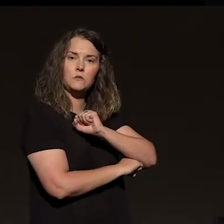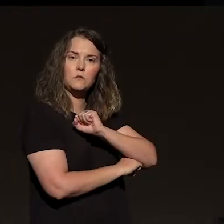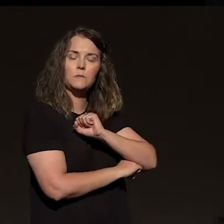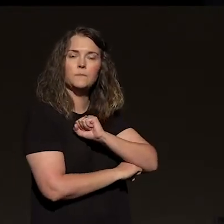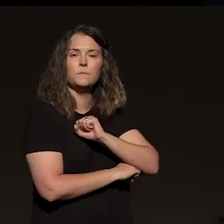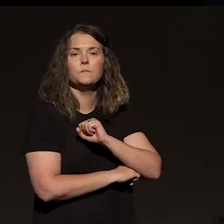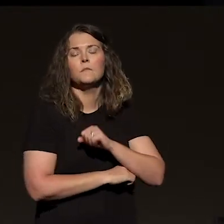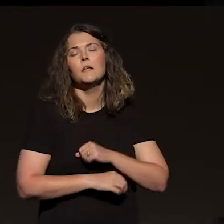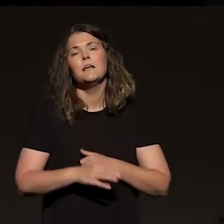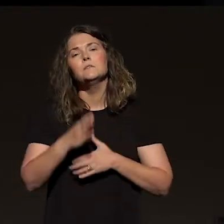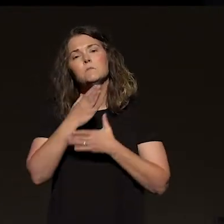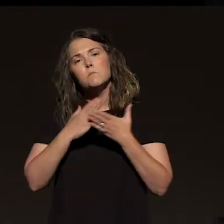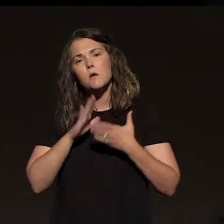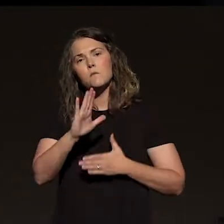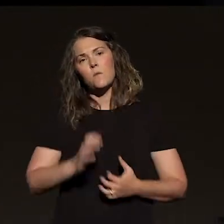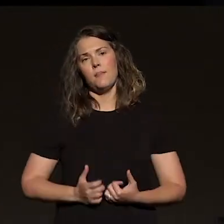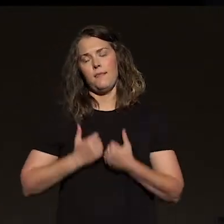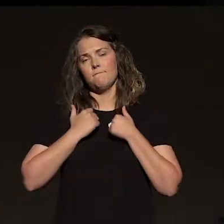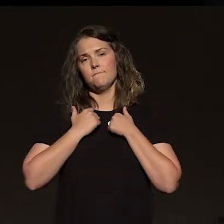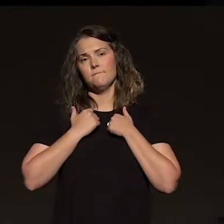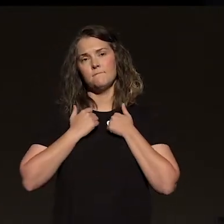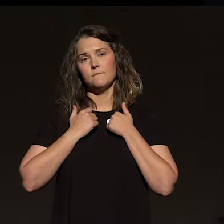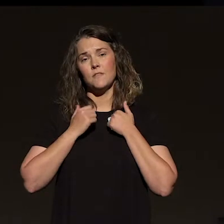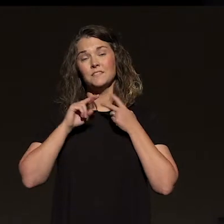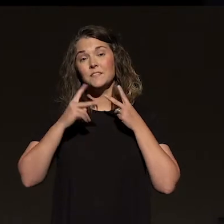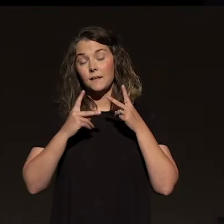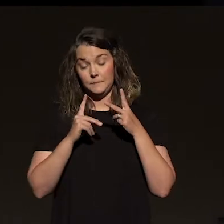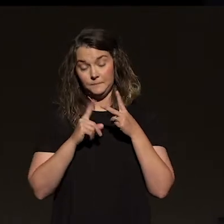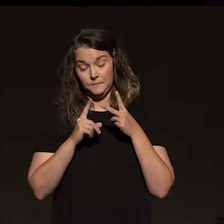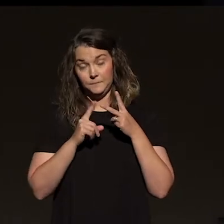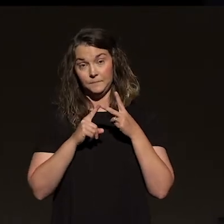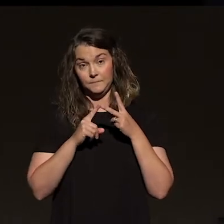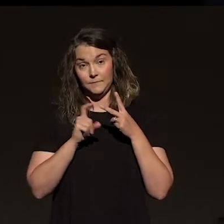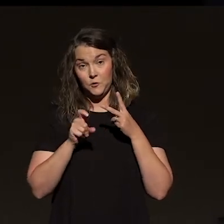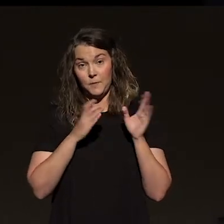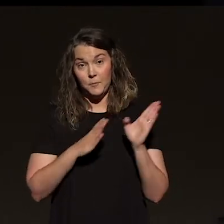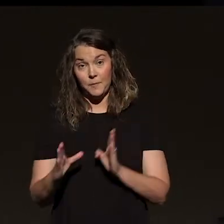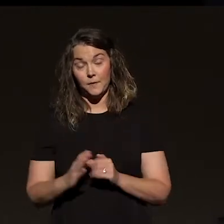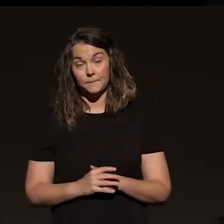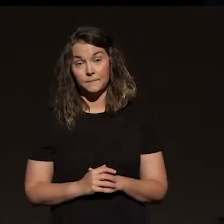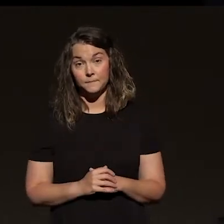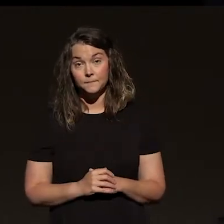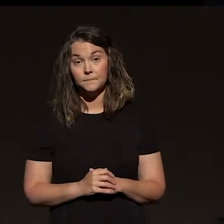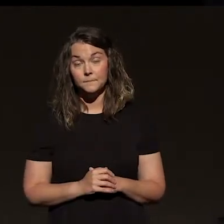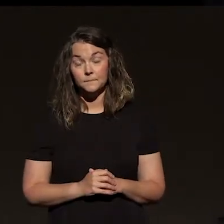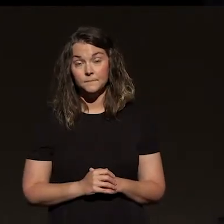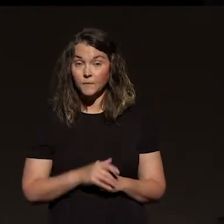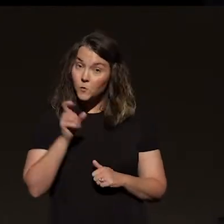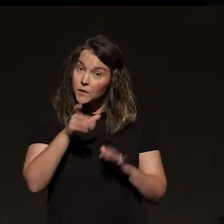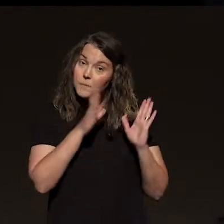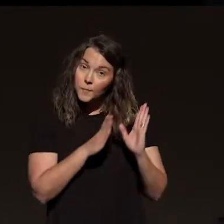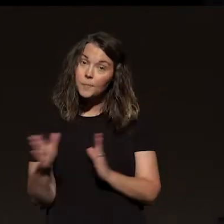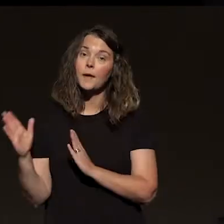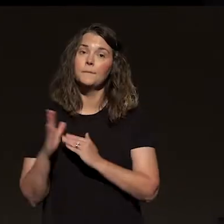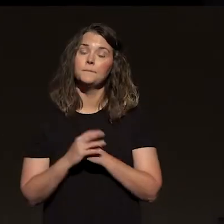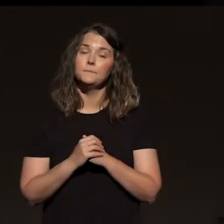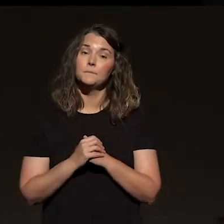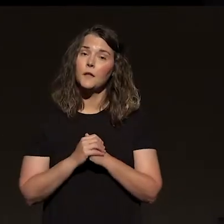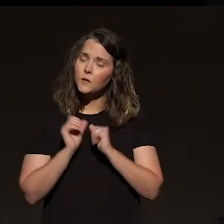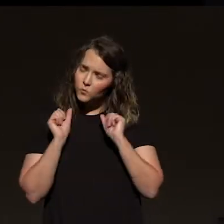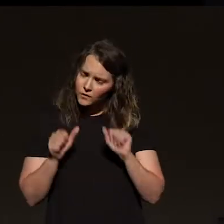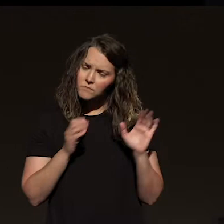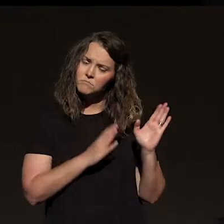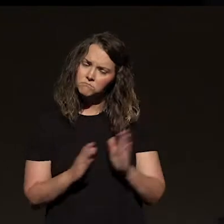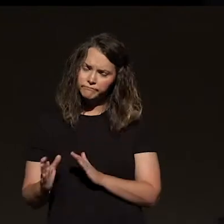storm. It's part of life. But here's the second thing I want to say to you. You better get prepared. You need to be prepared. You can prepare